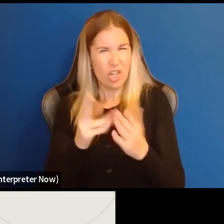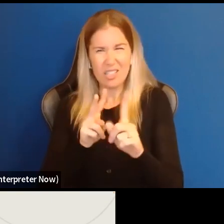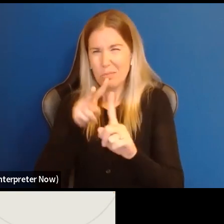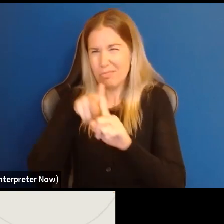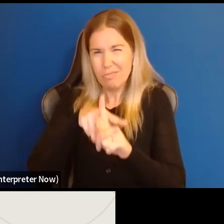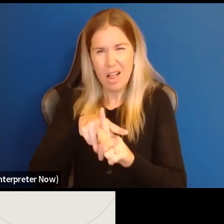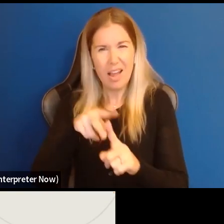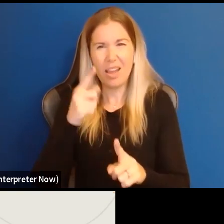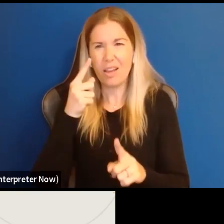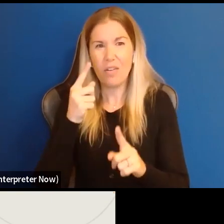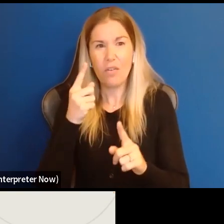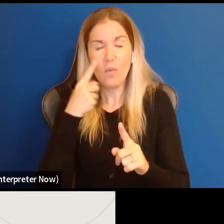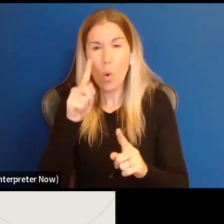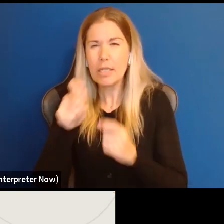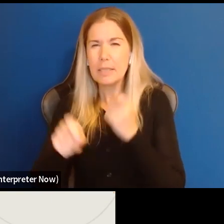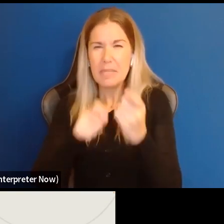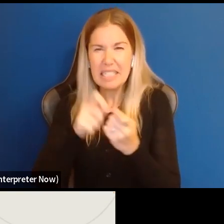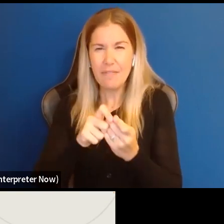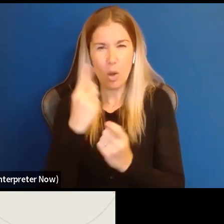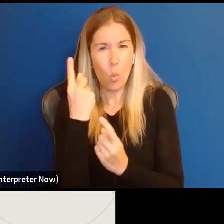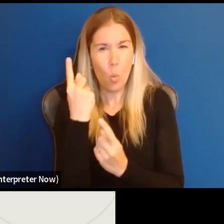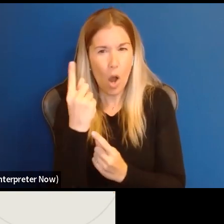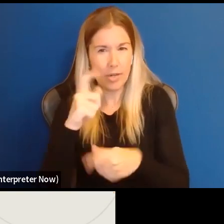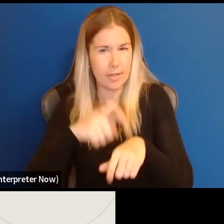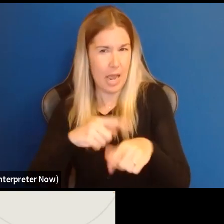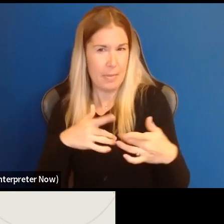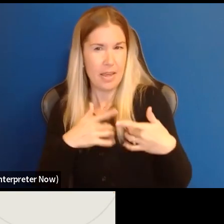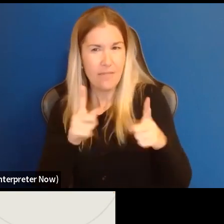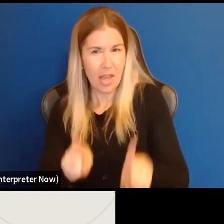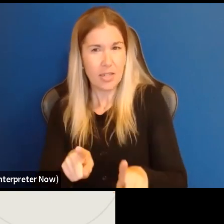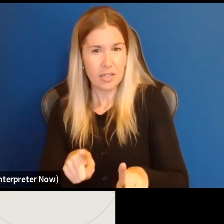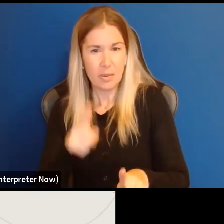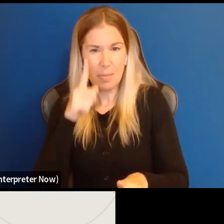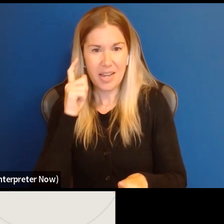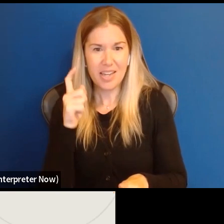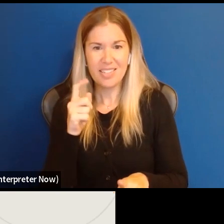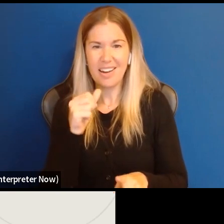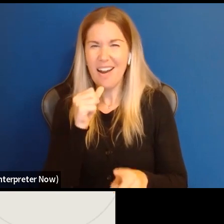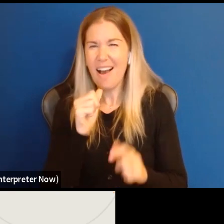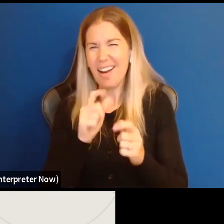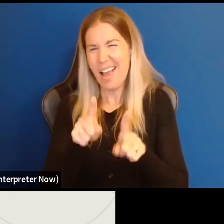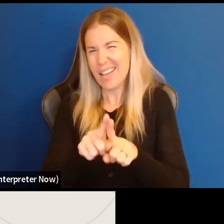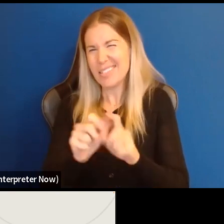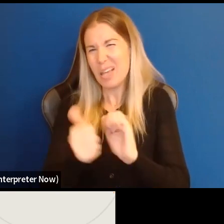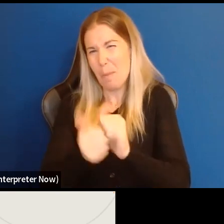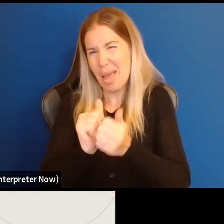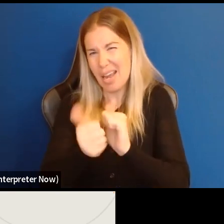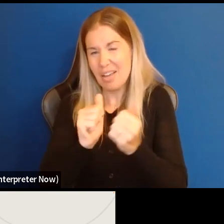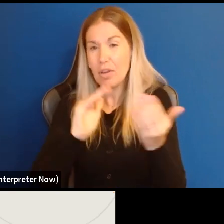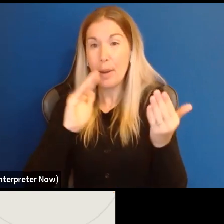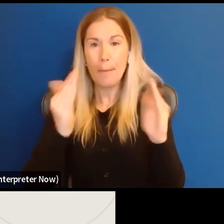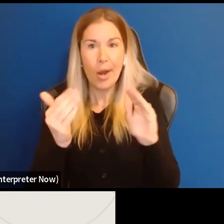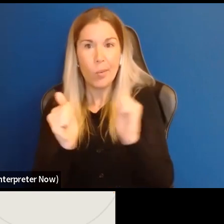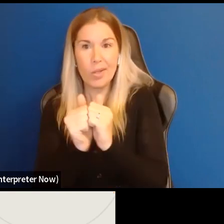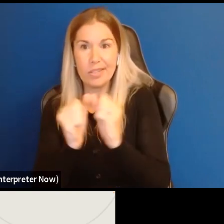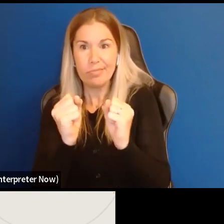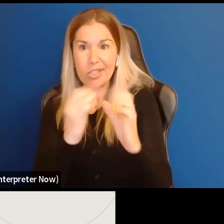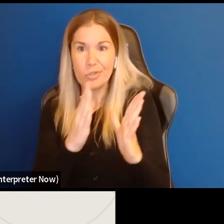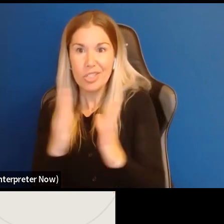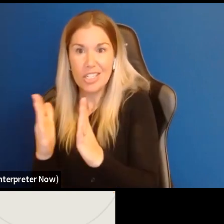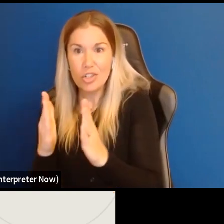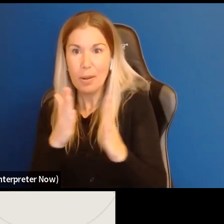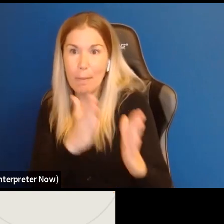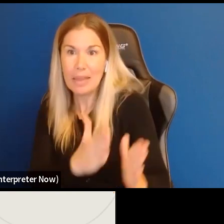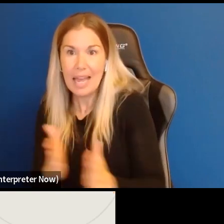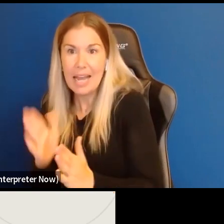or event in mind, just because it's not going to be as competitive next to a strategic plan, a succession plan,